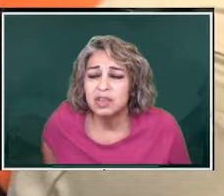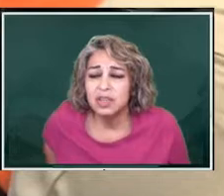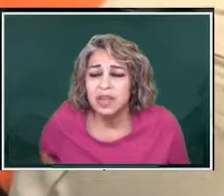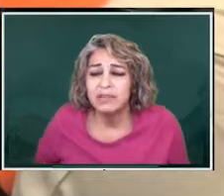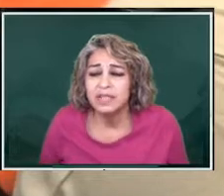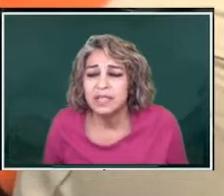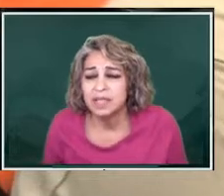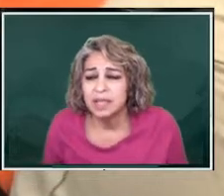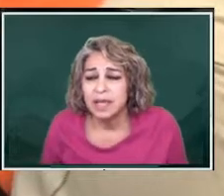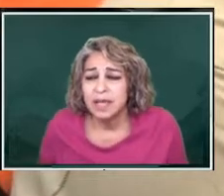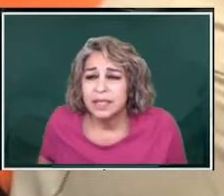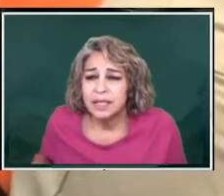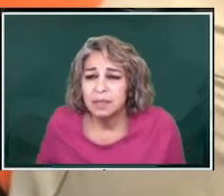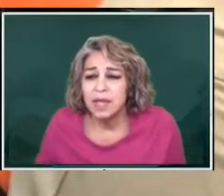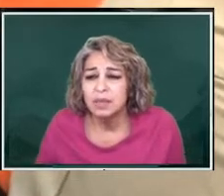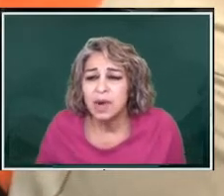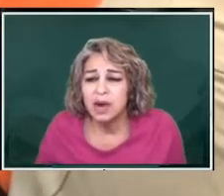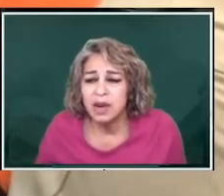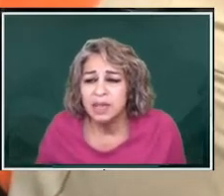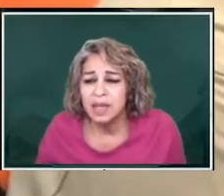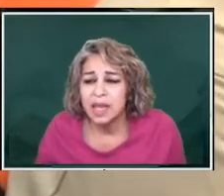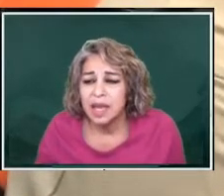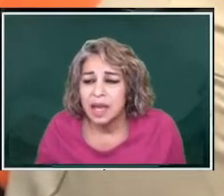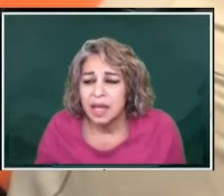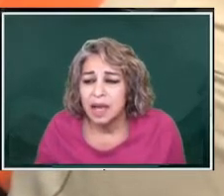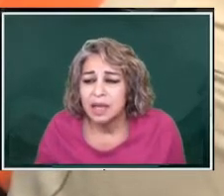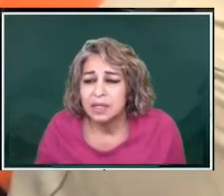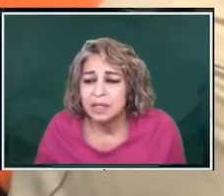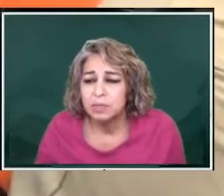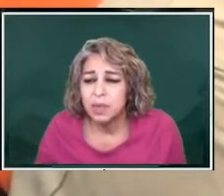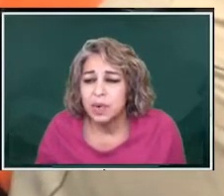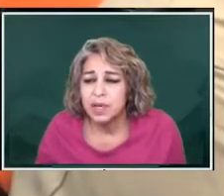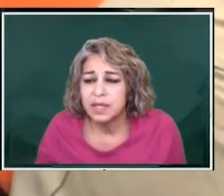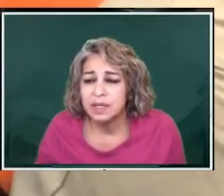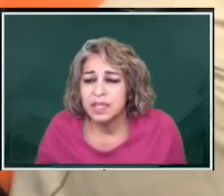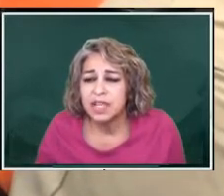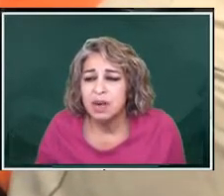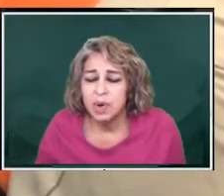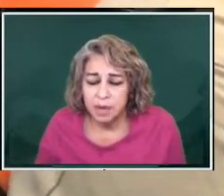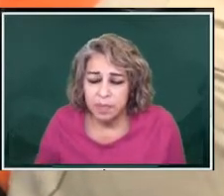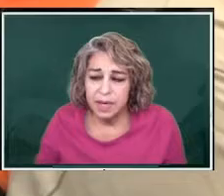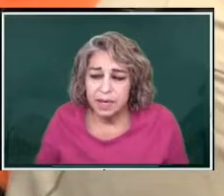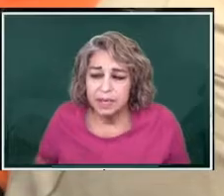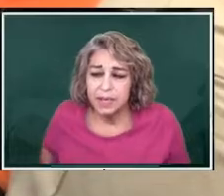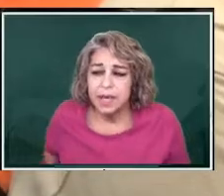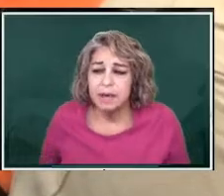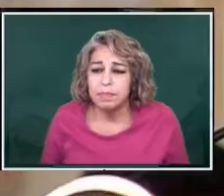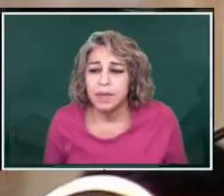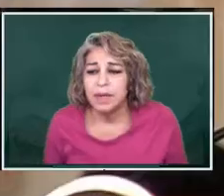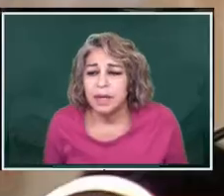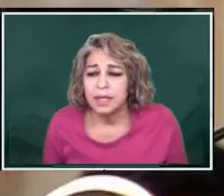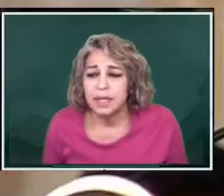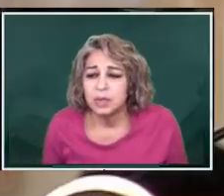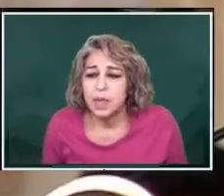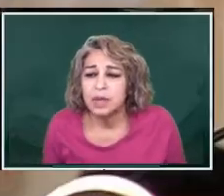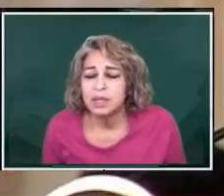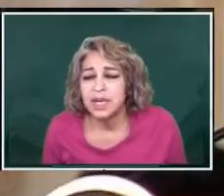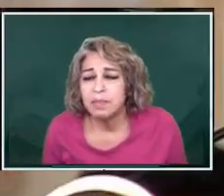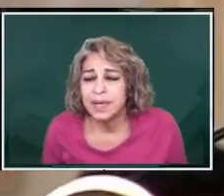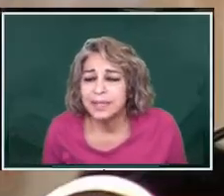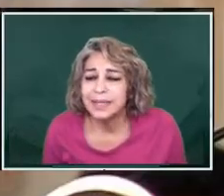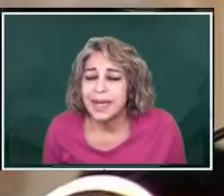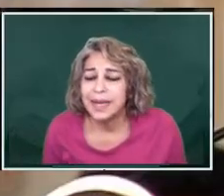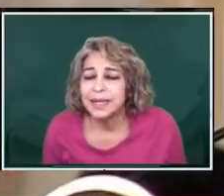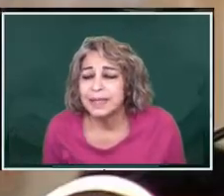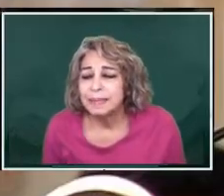he could also give us something regarding the support that's already been set up because we go